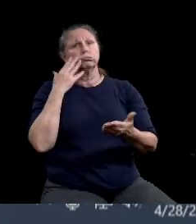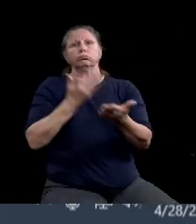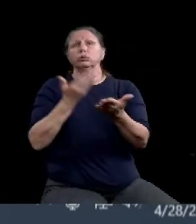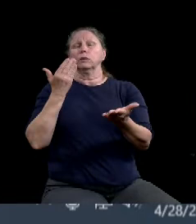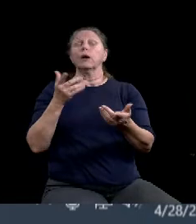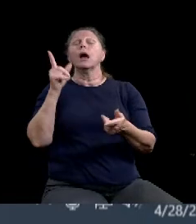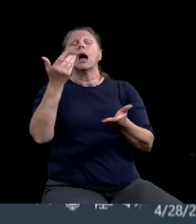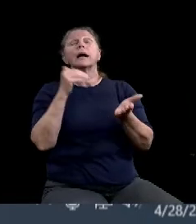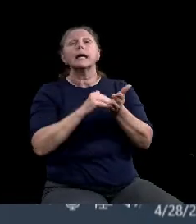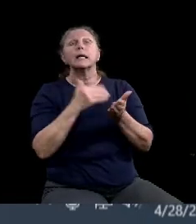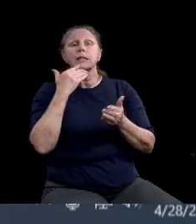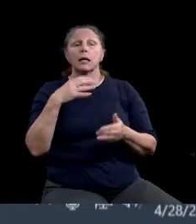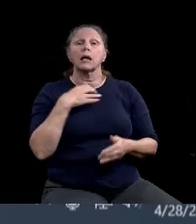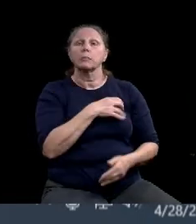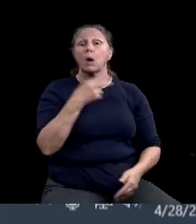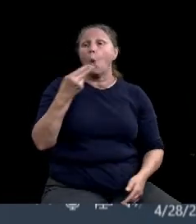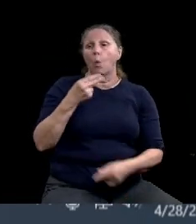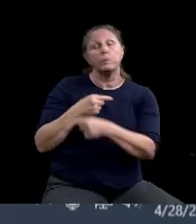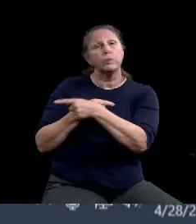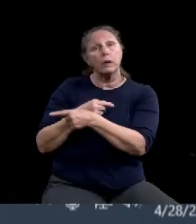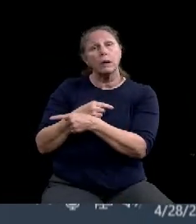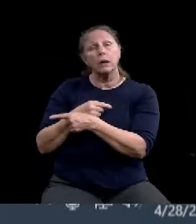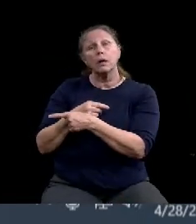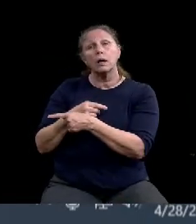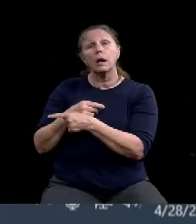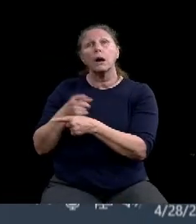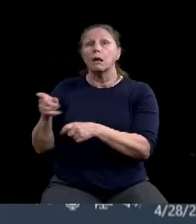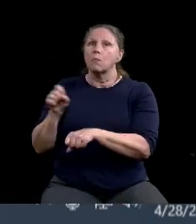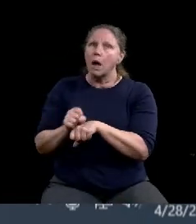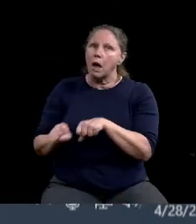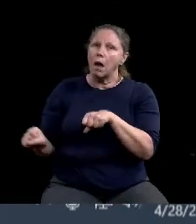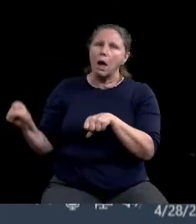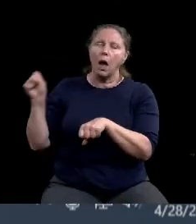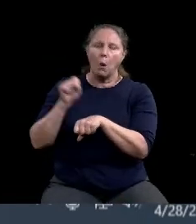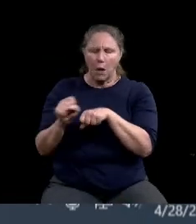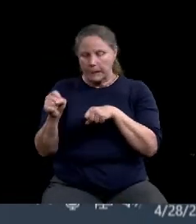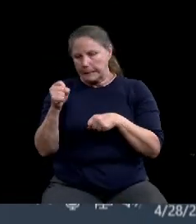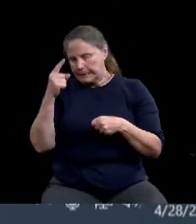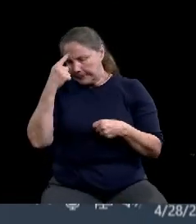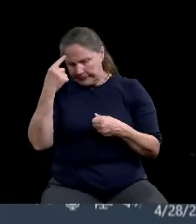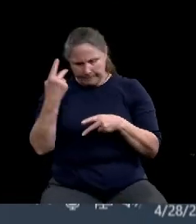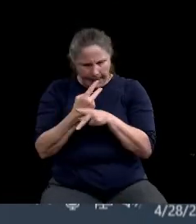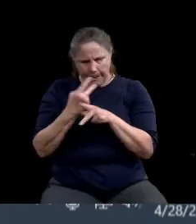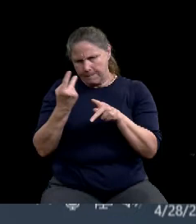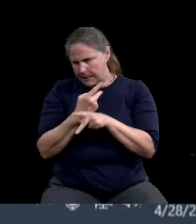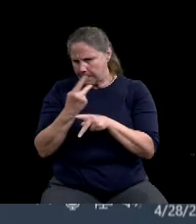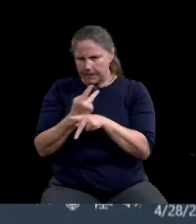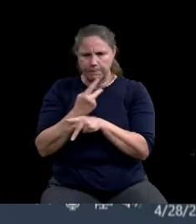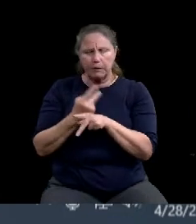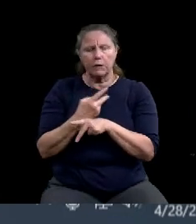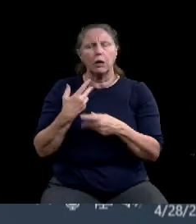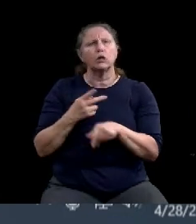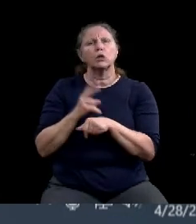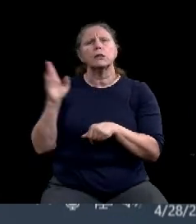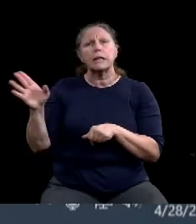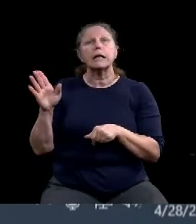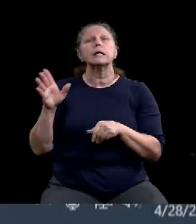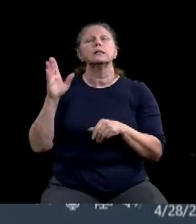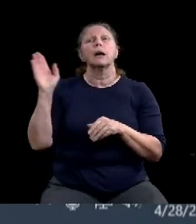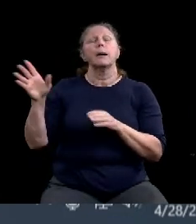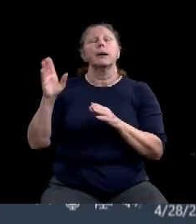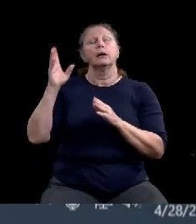did a ton of work on this and really, um, you utilize his banking background. Uh, and, um,